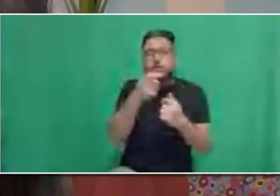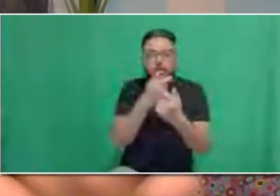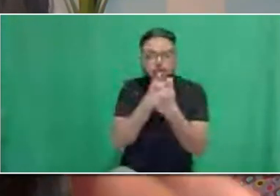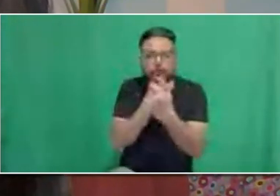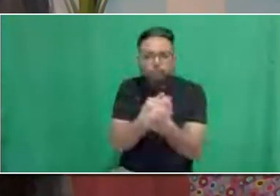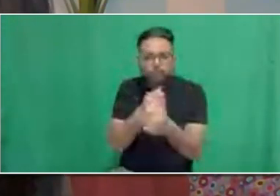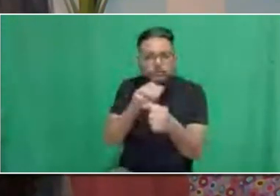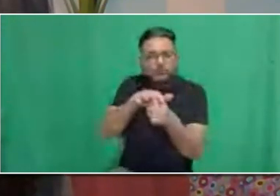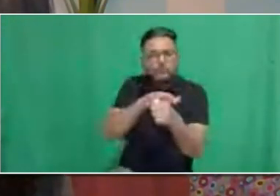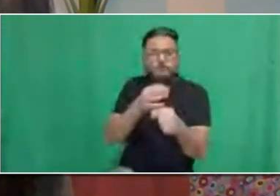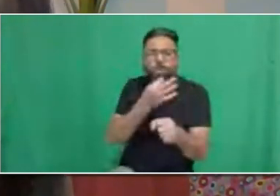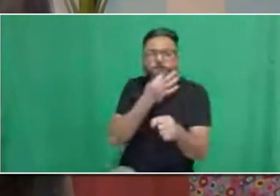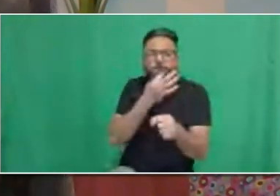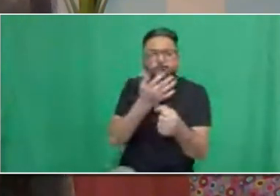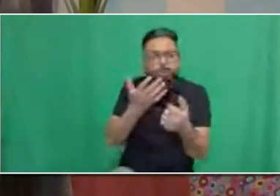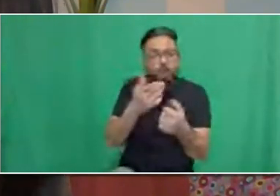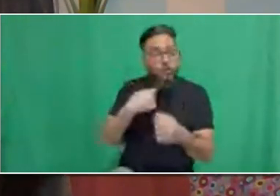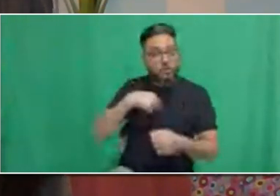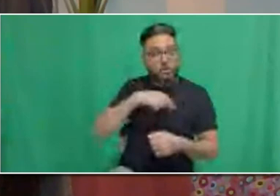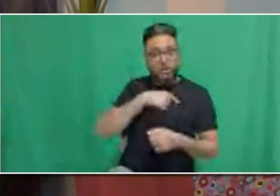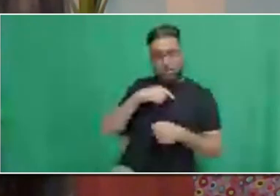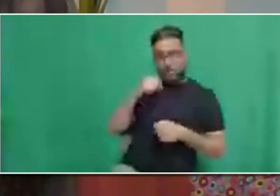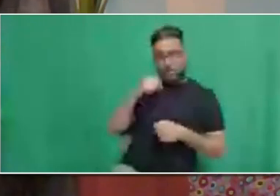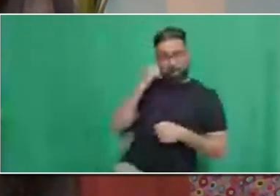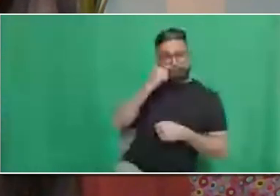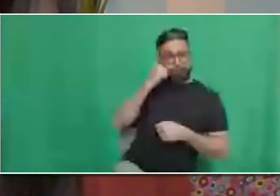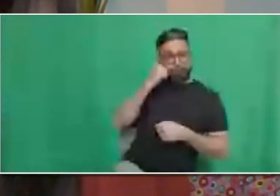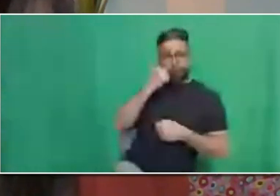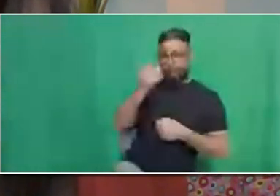will enable you to not miss anything.